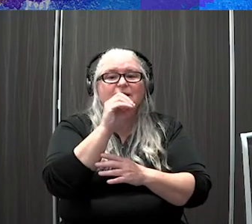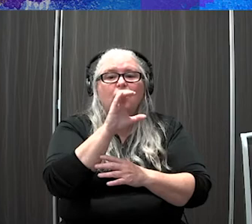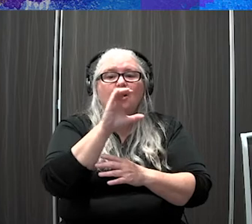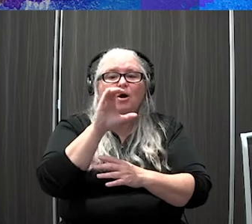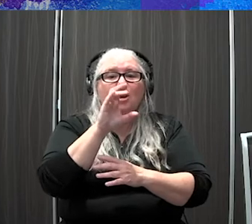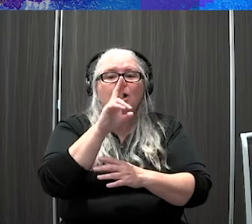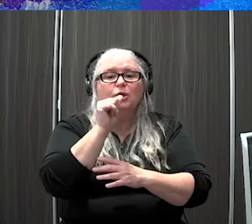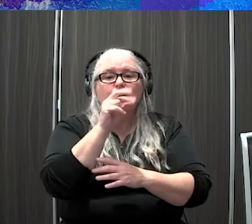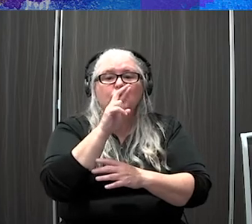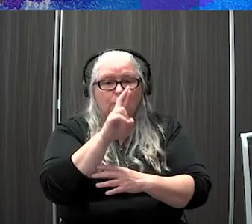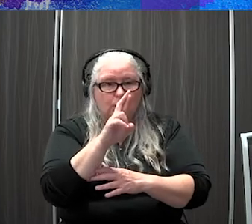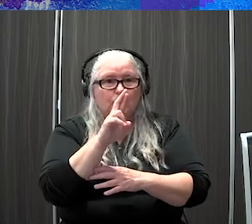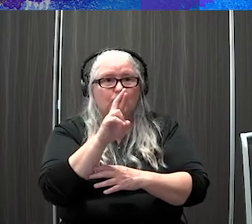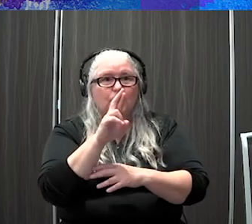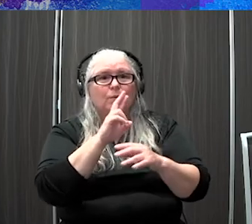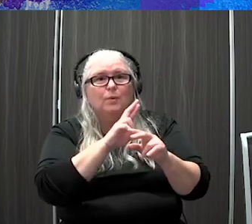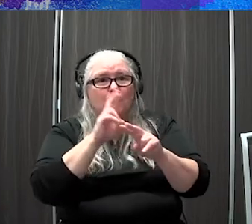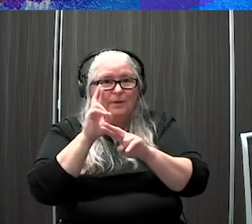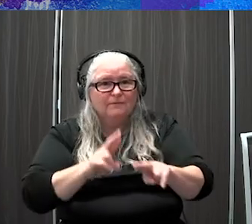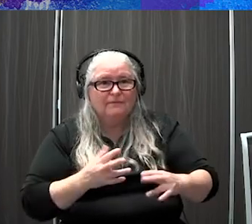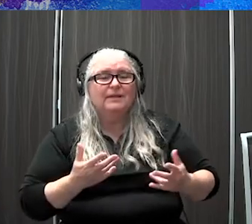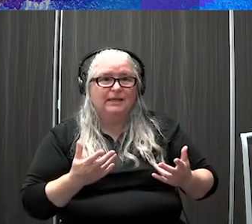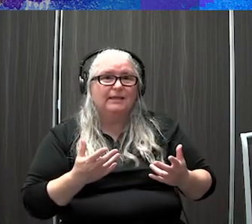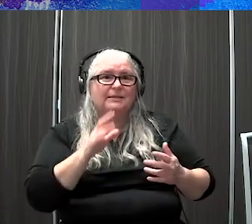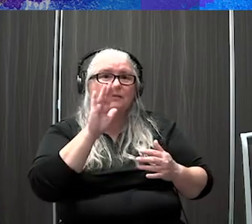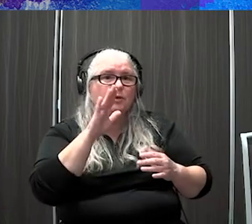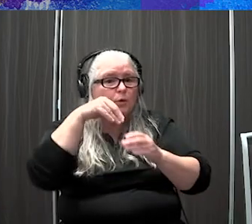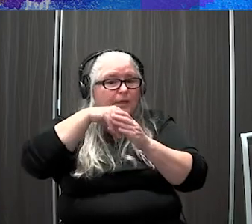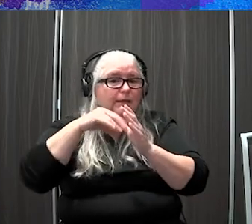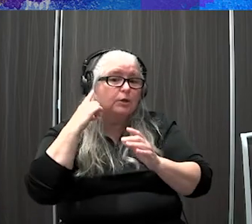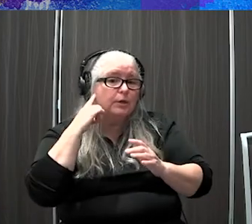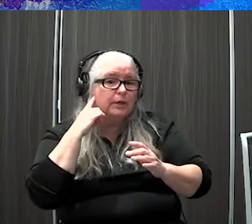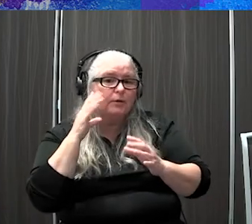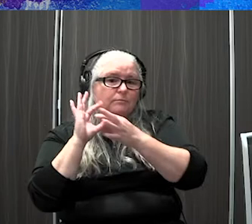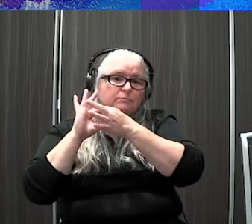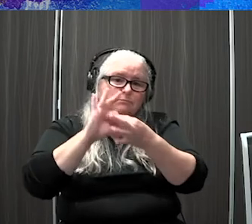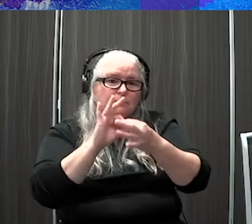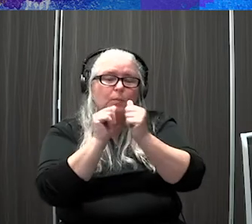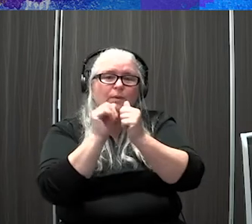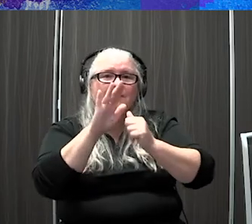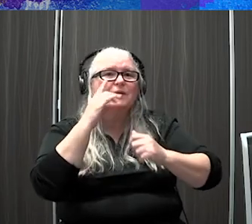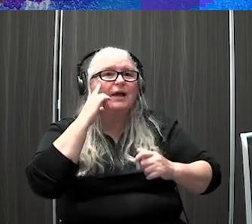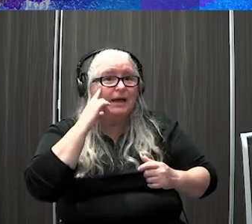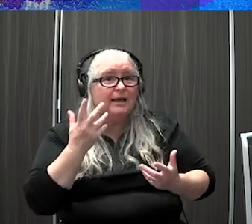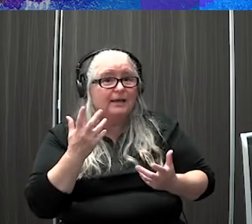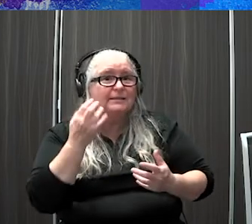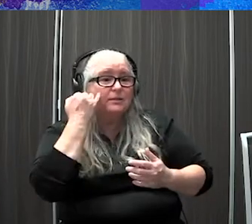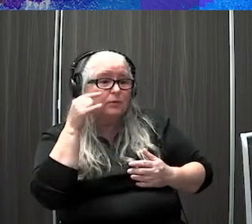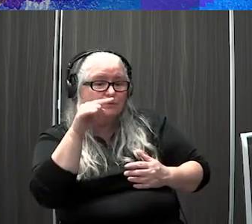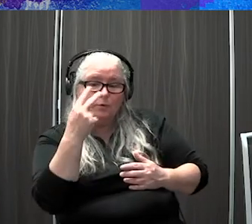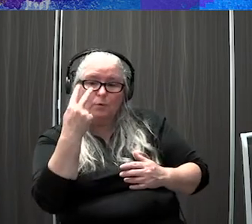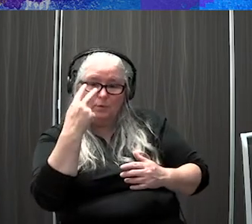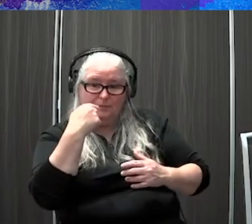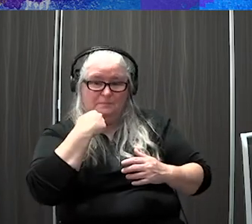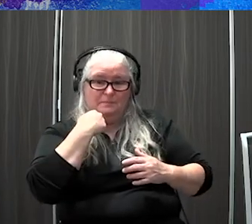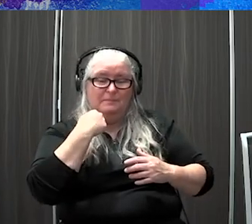So in addition to just balancing, your inner ear also talks to your eyes. So whenever you are looking at me on the camera